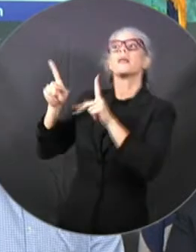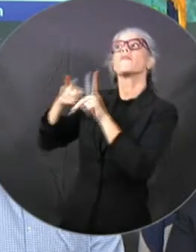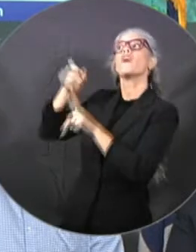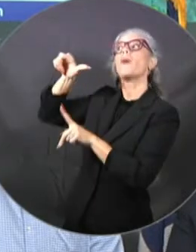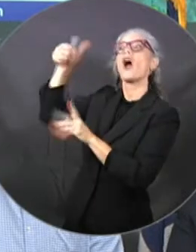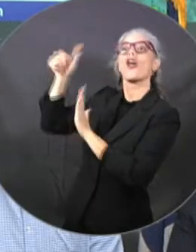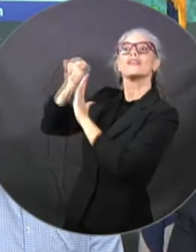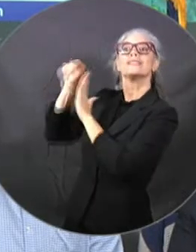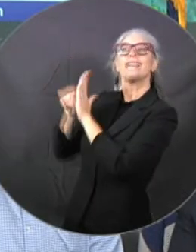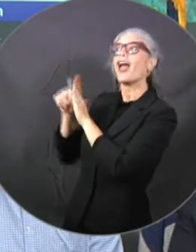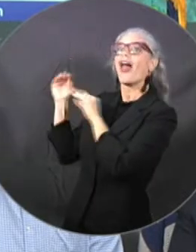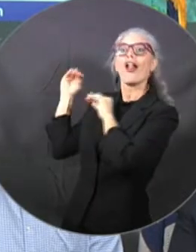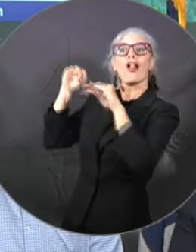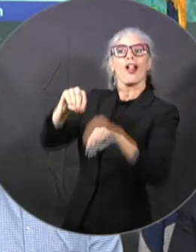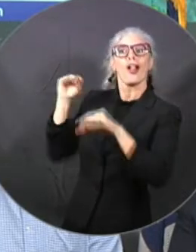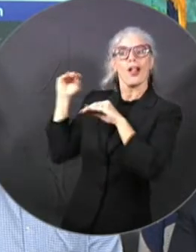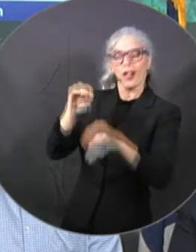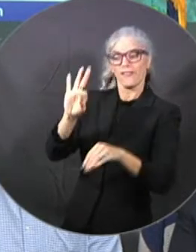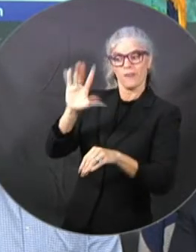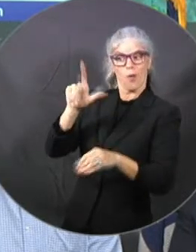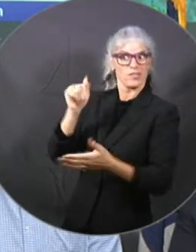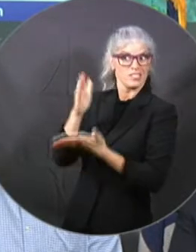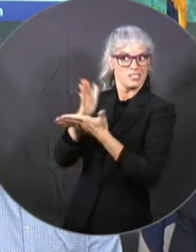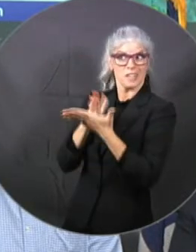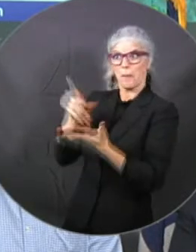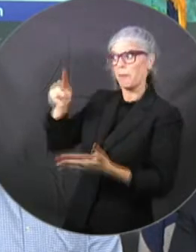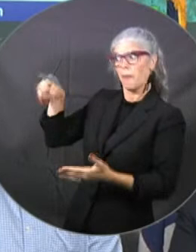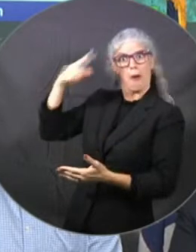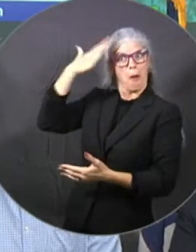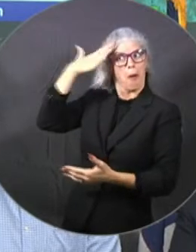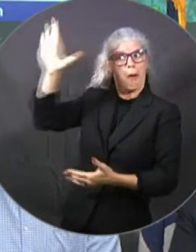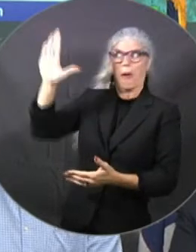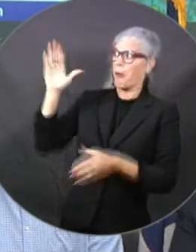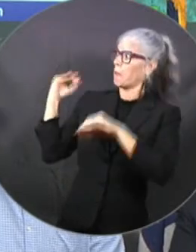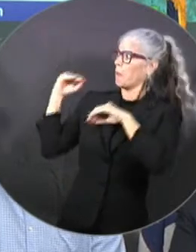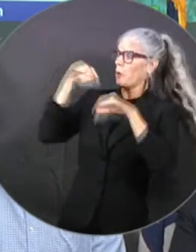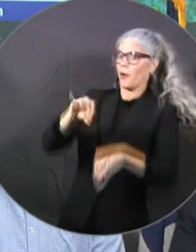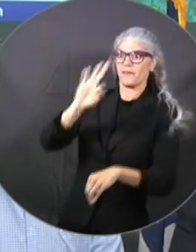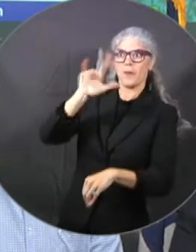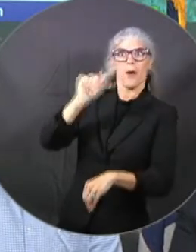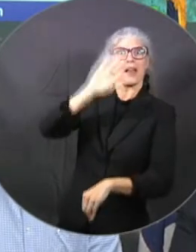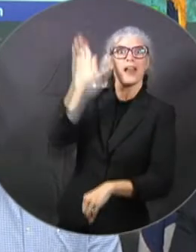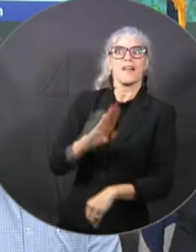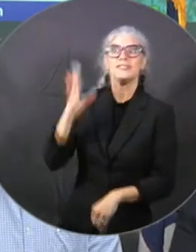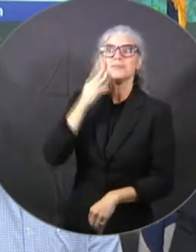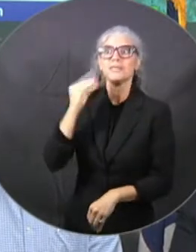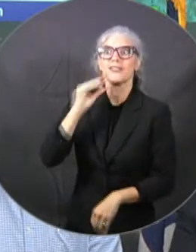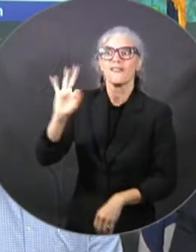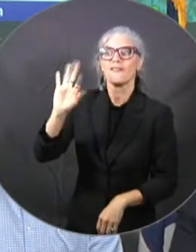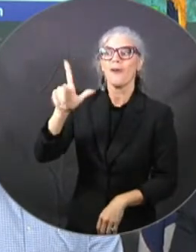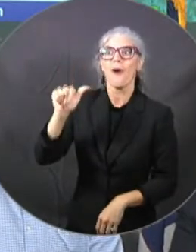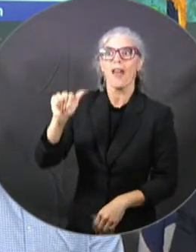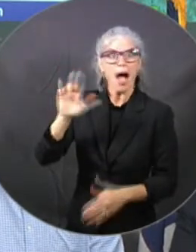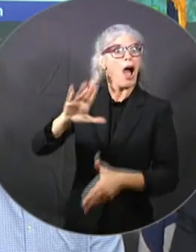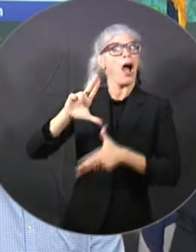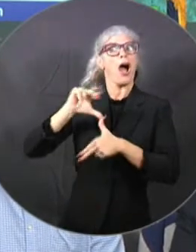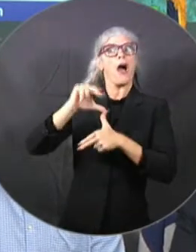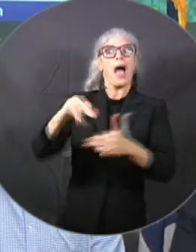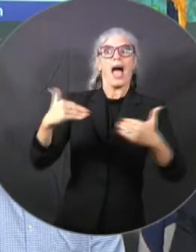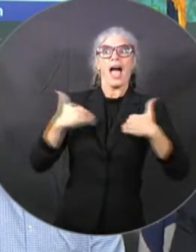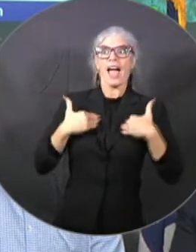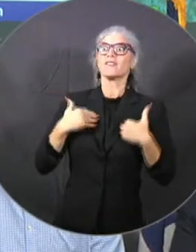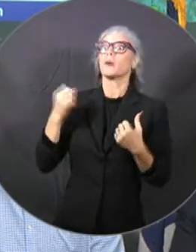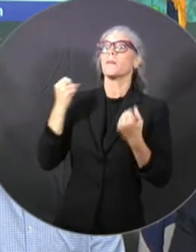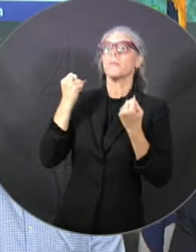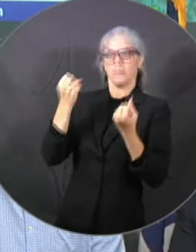of a hurricane last year with Ian, but we've had many people move in even since Hurricane Ian. When you're using a generator, you